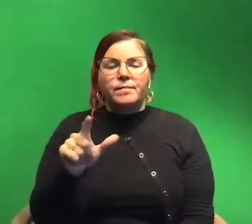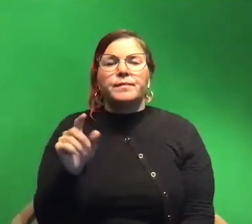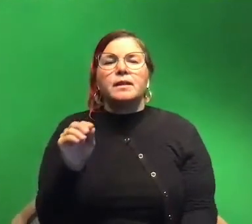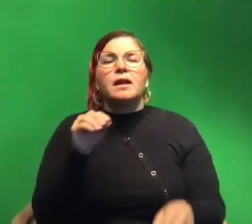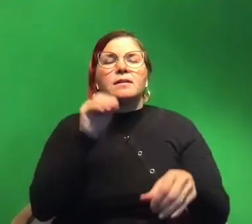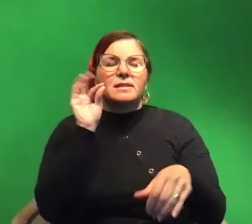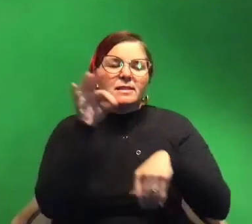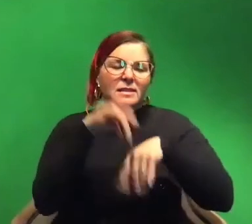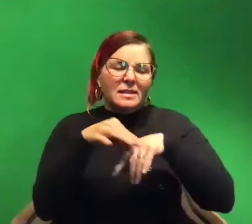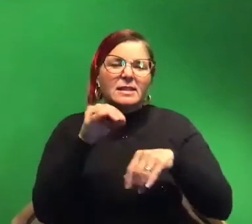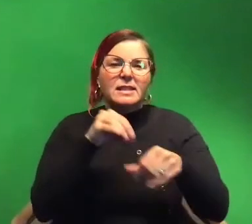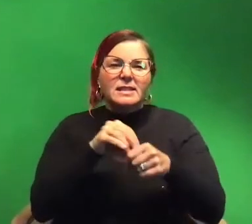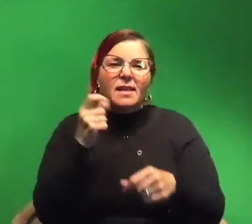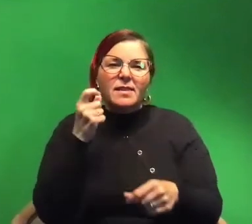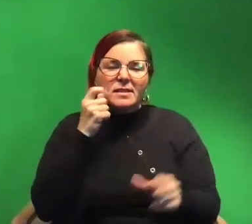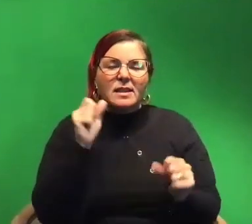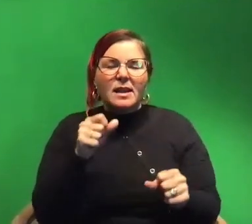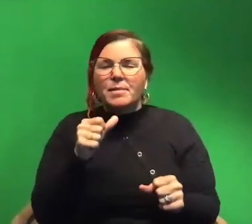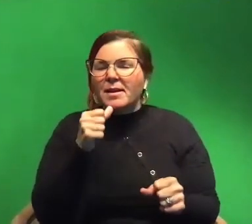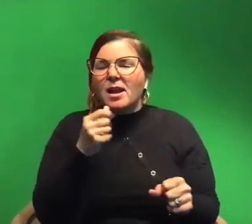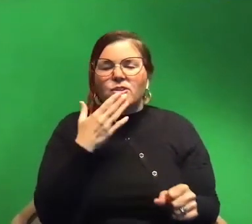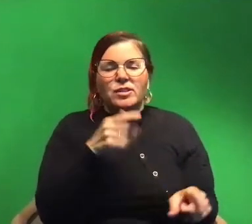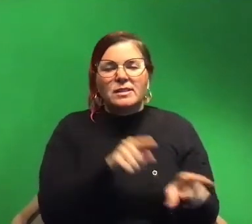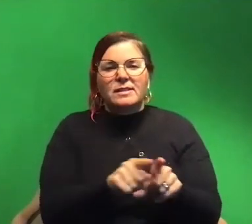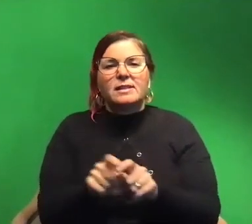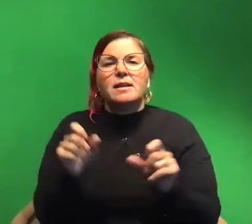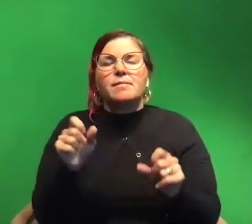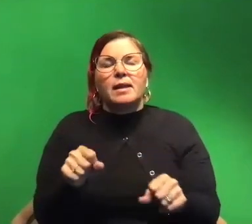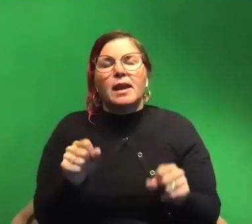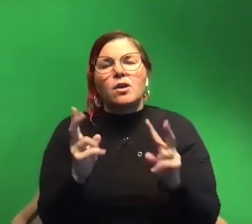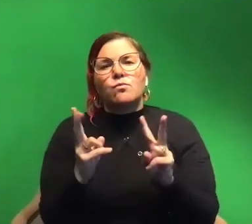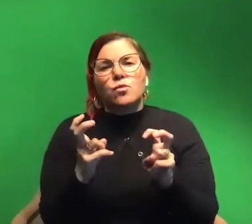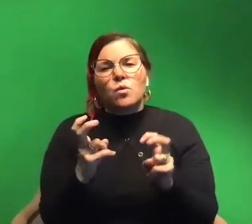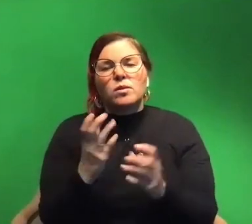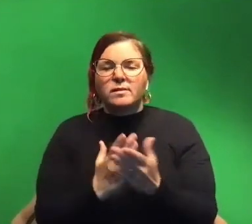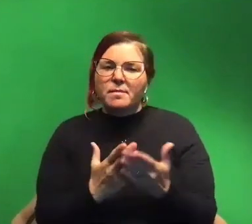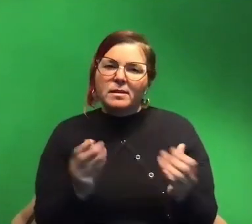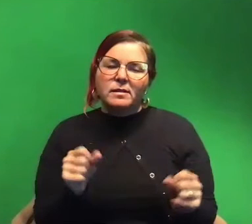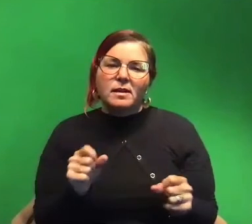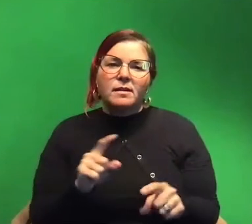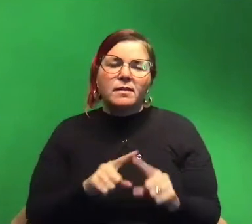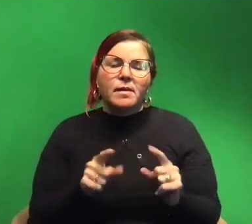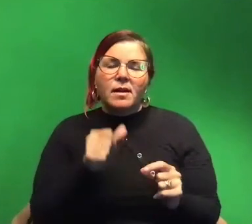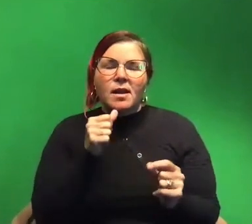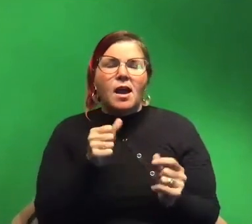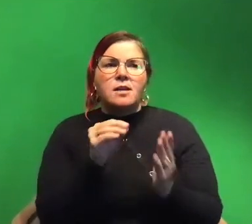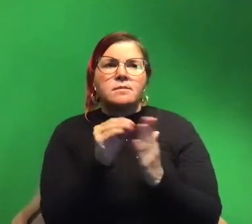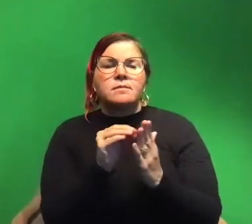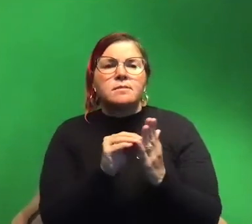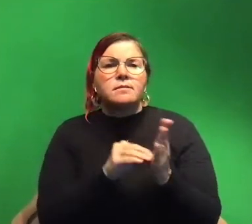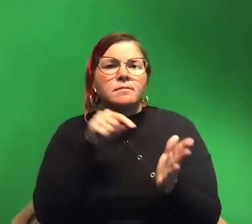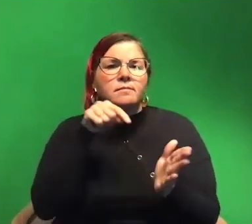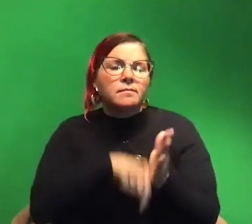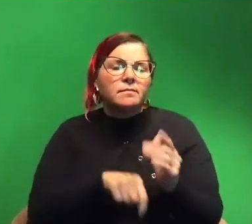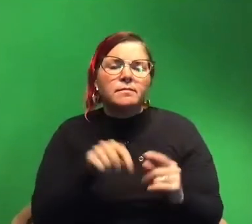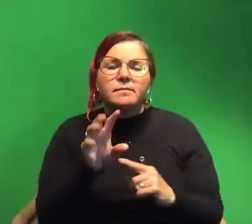but it's not as good as some other stuff like it can record some stuff but it's not going to give you like you're not going to get camera